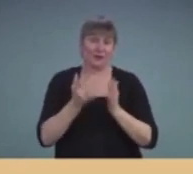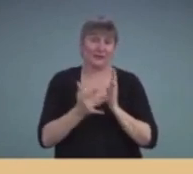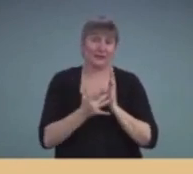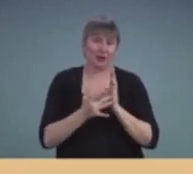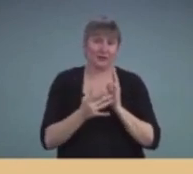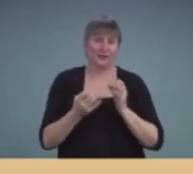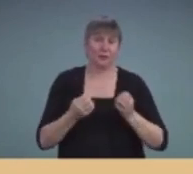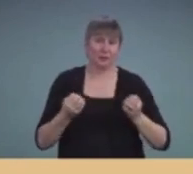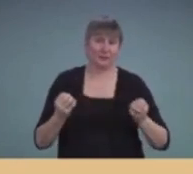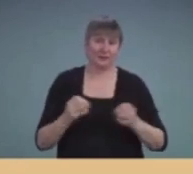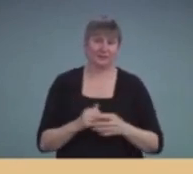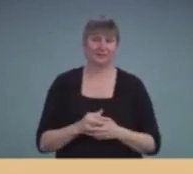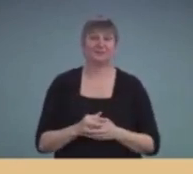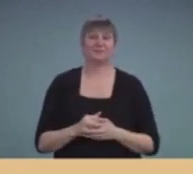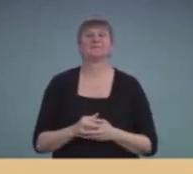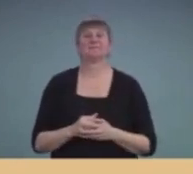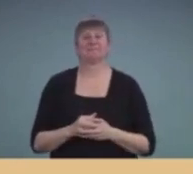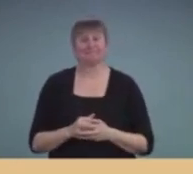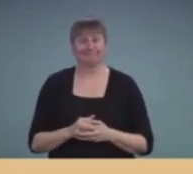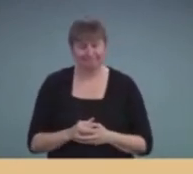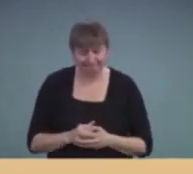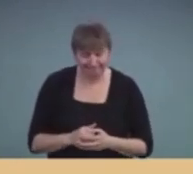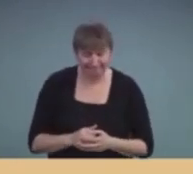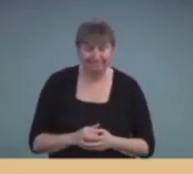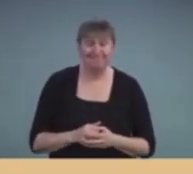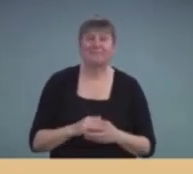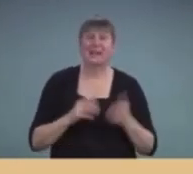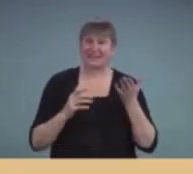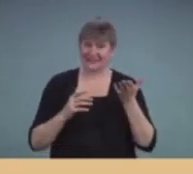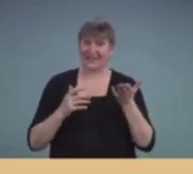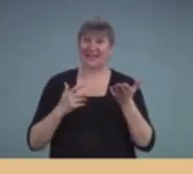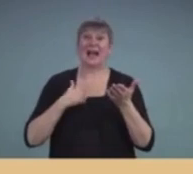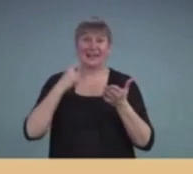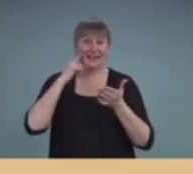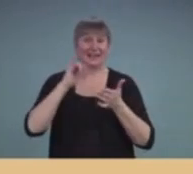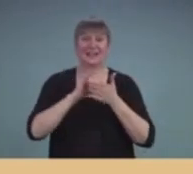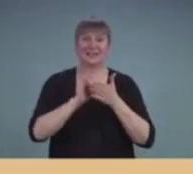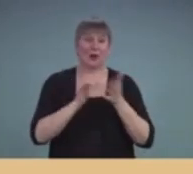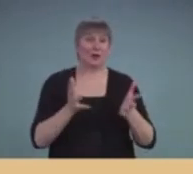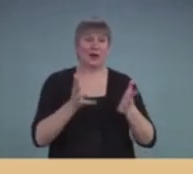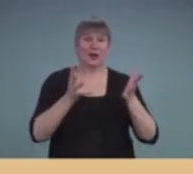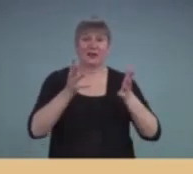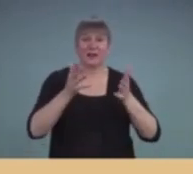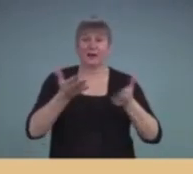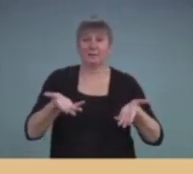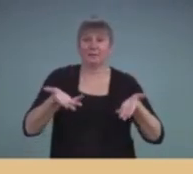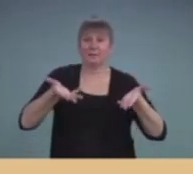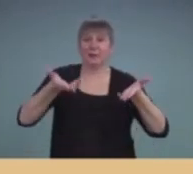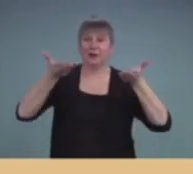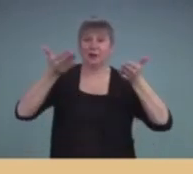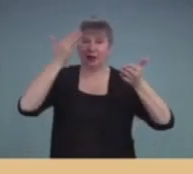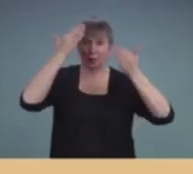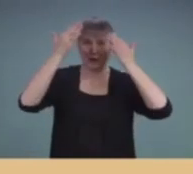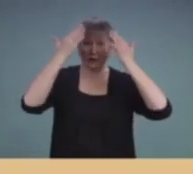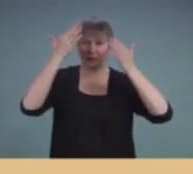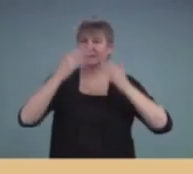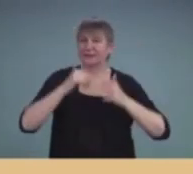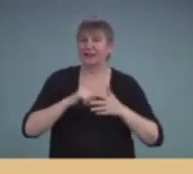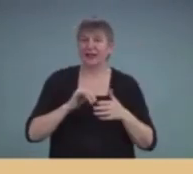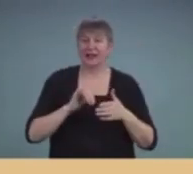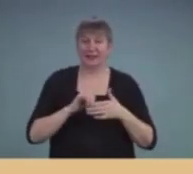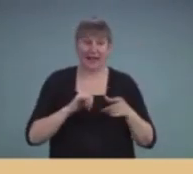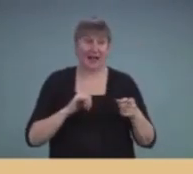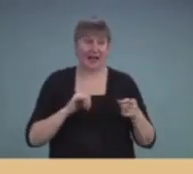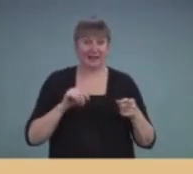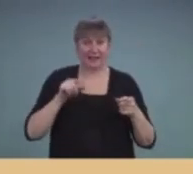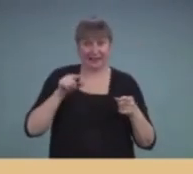That's, I think, part of the awareness that we have to build is to help the diagnosing audiologist recognize in cases like this and the many